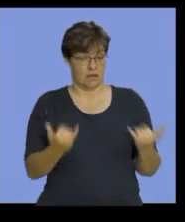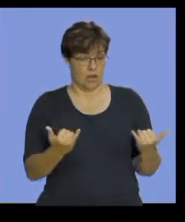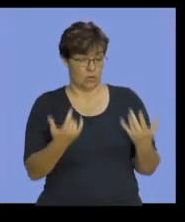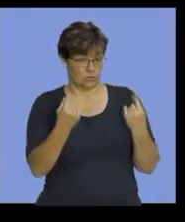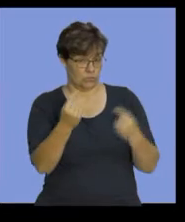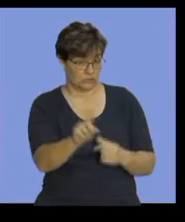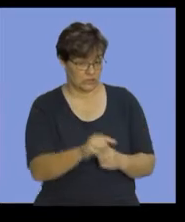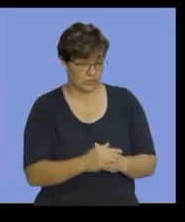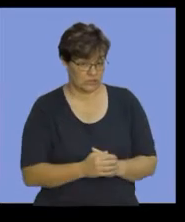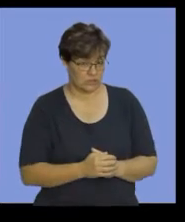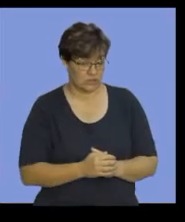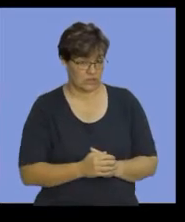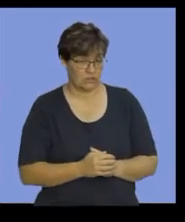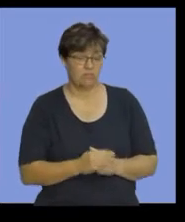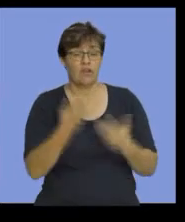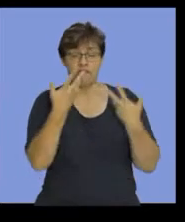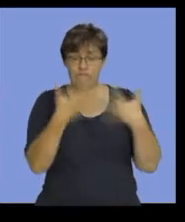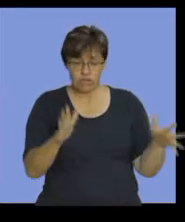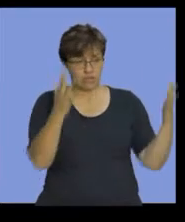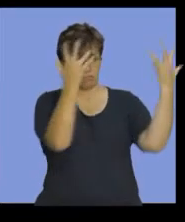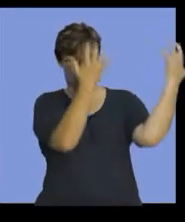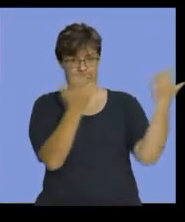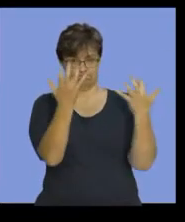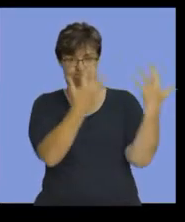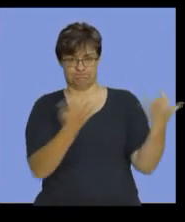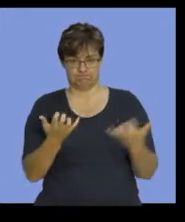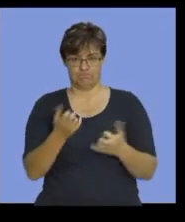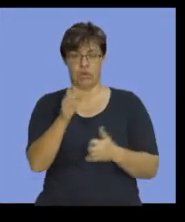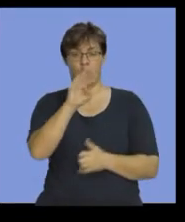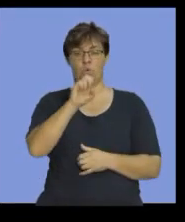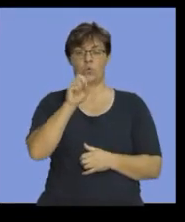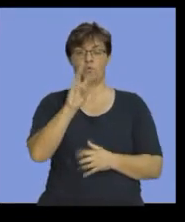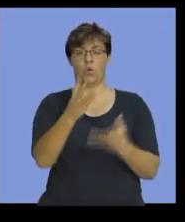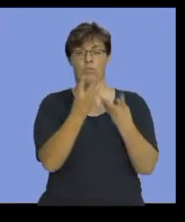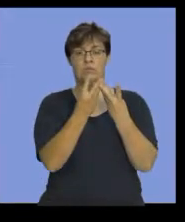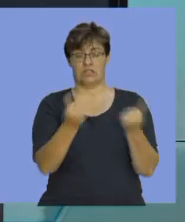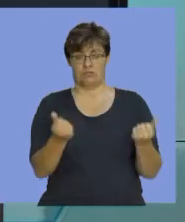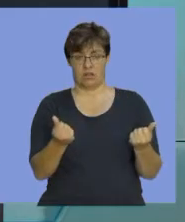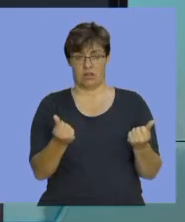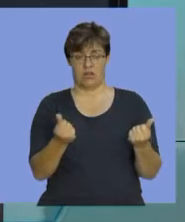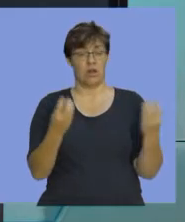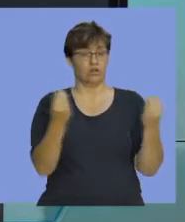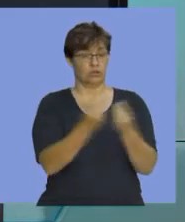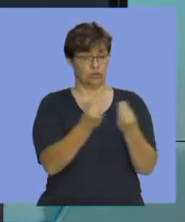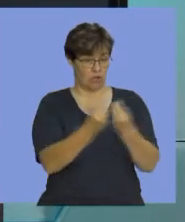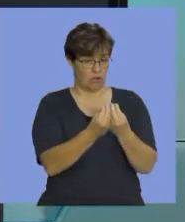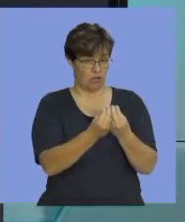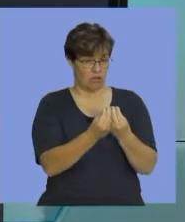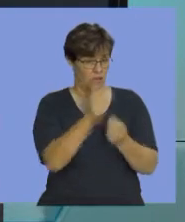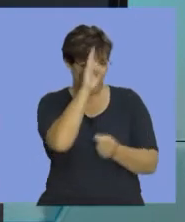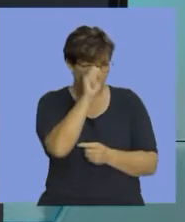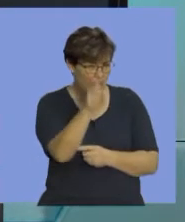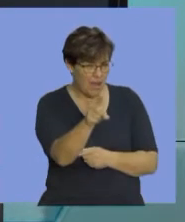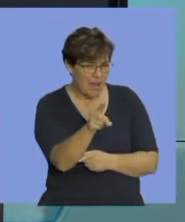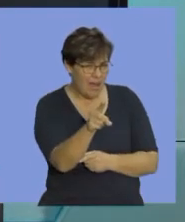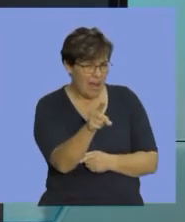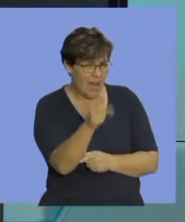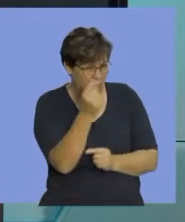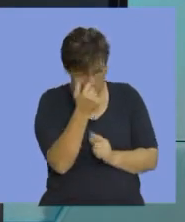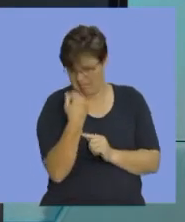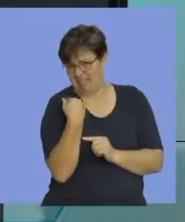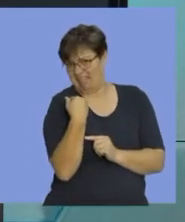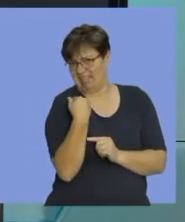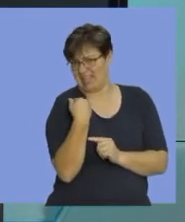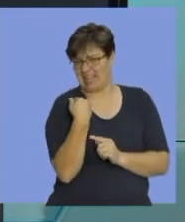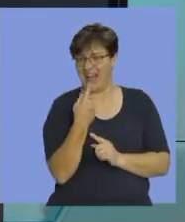Now, we've already calculated the raw materials stock. Can you recall? Just a few minutes